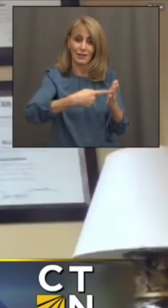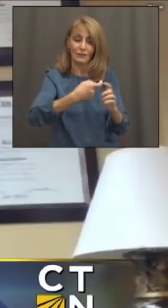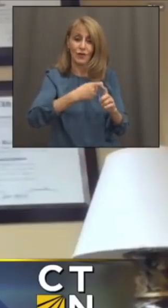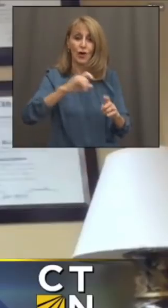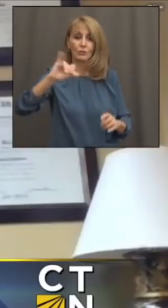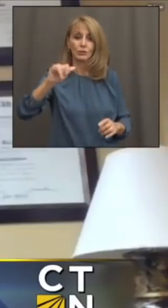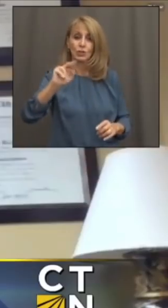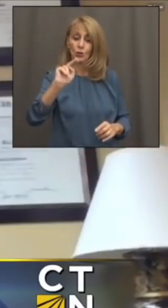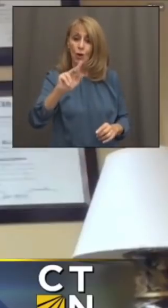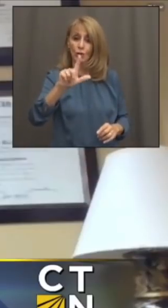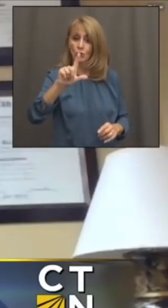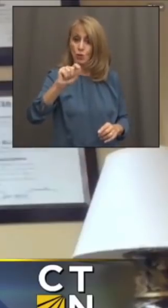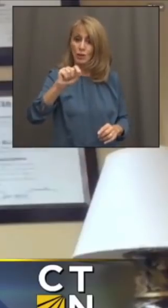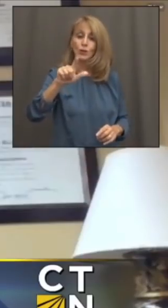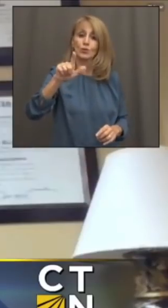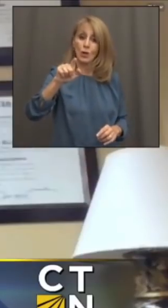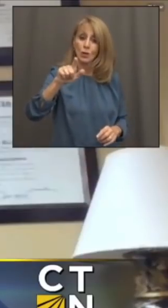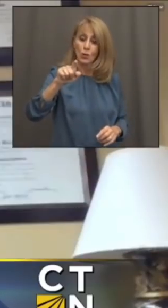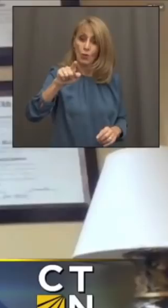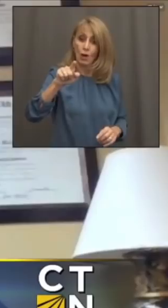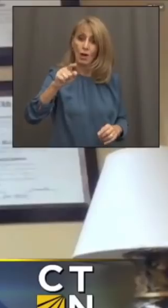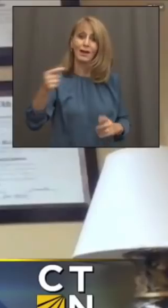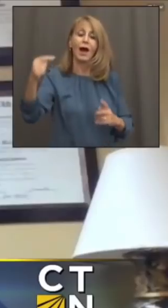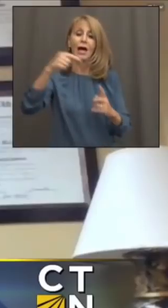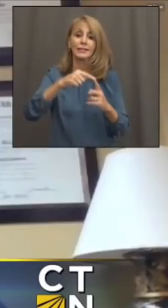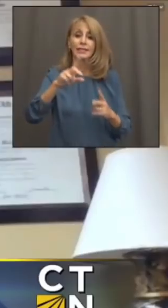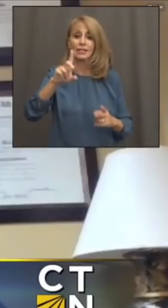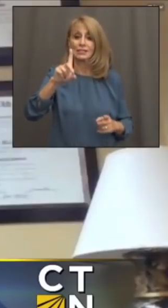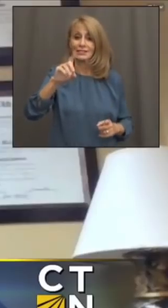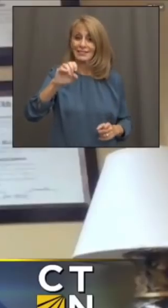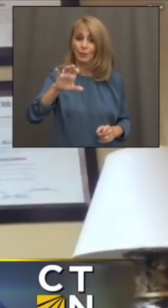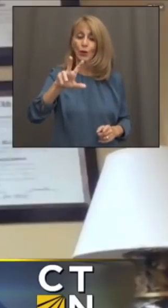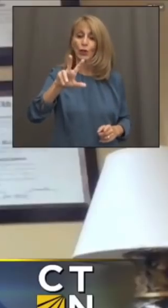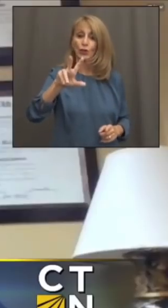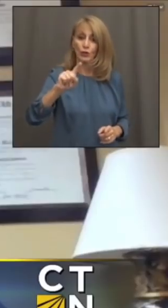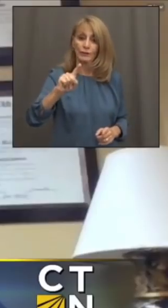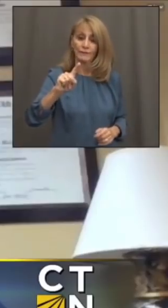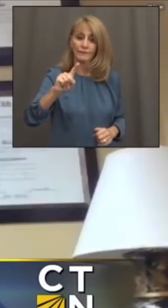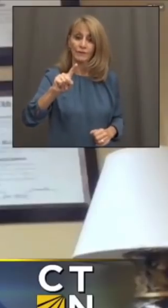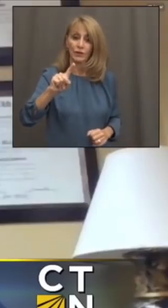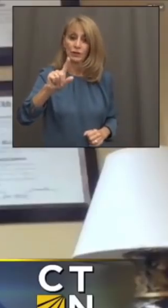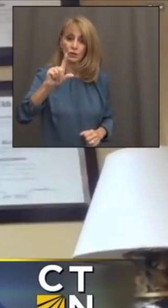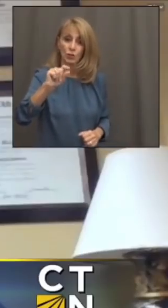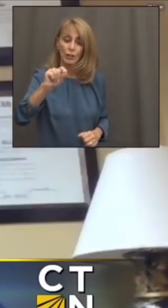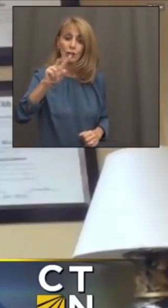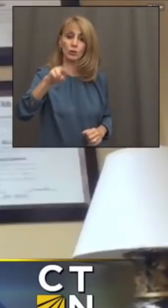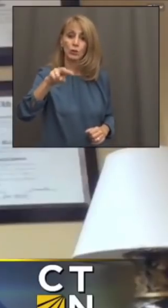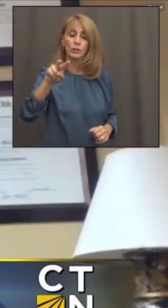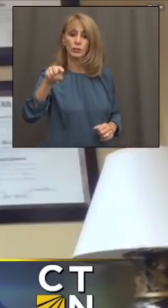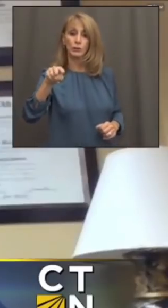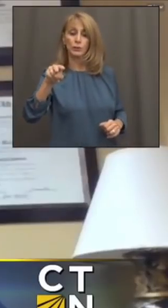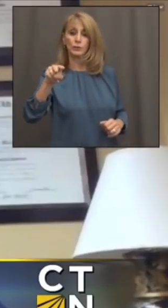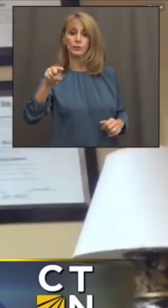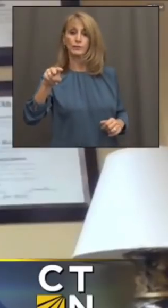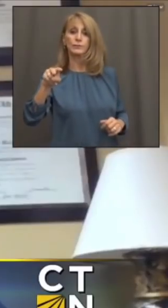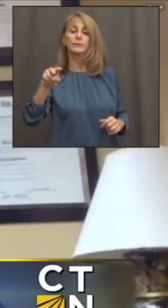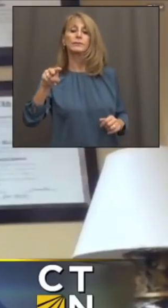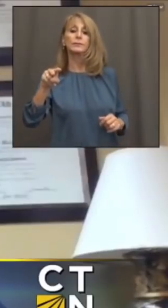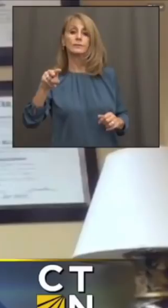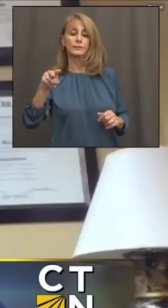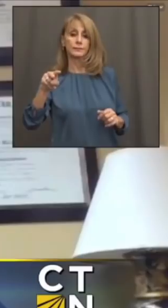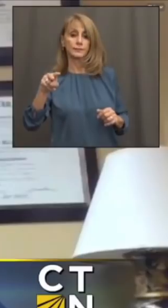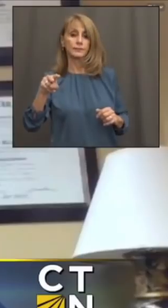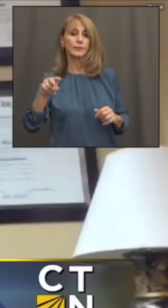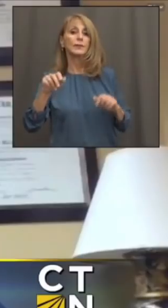1, 2021, going through December 31, 2022. So they will be